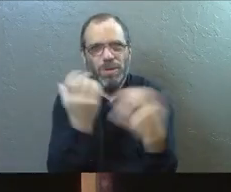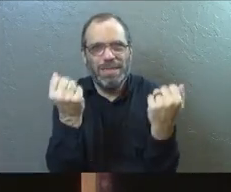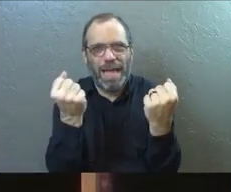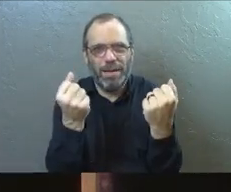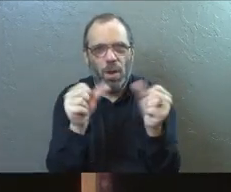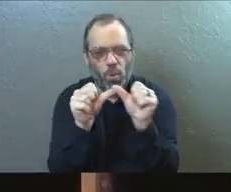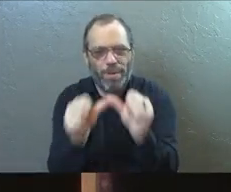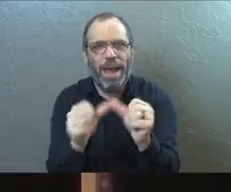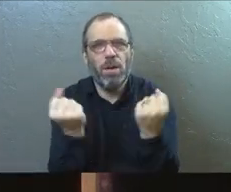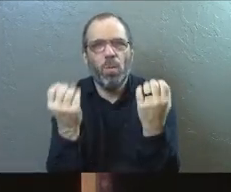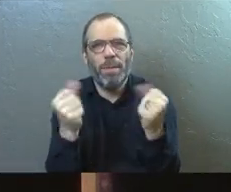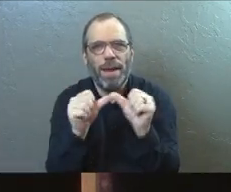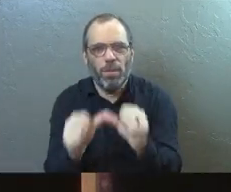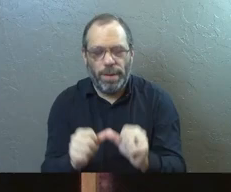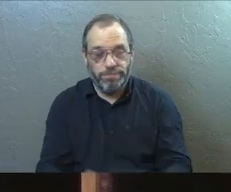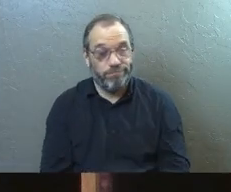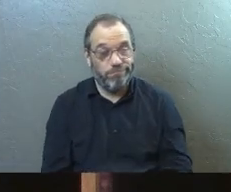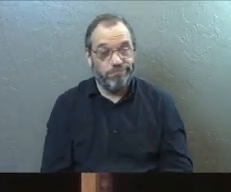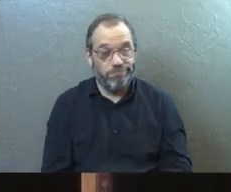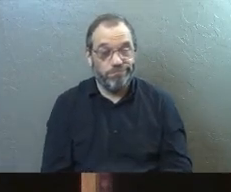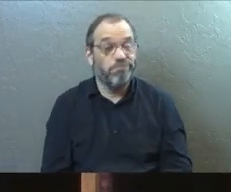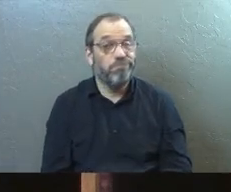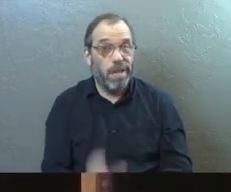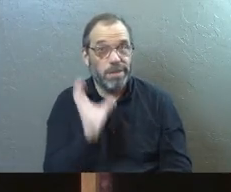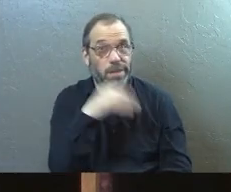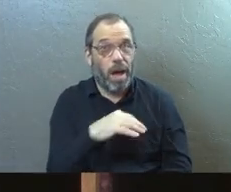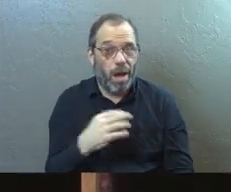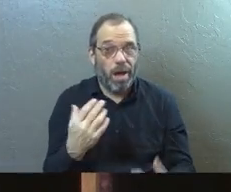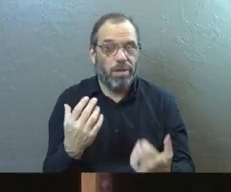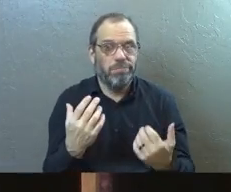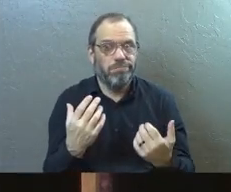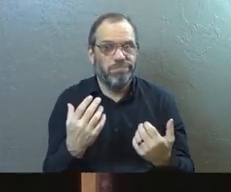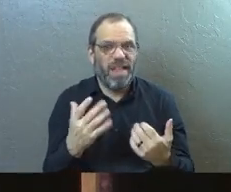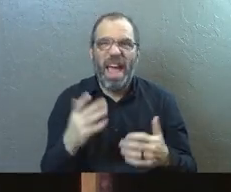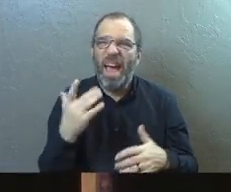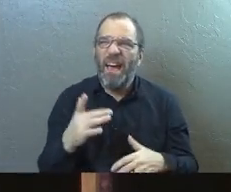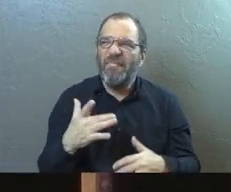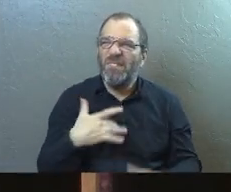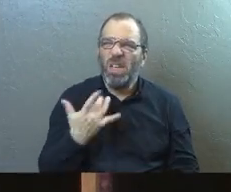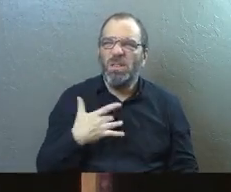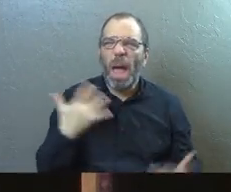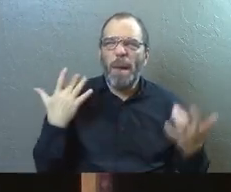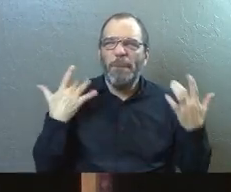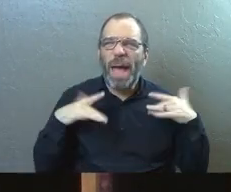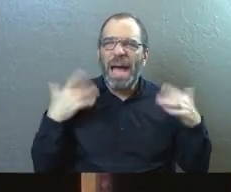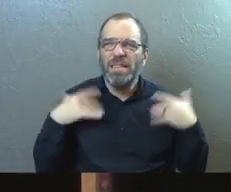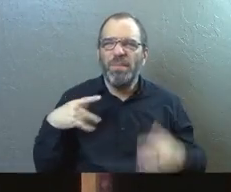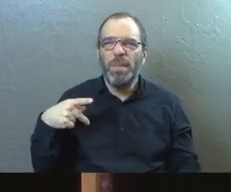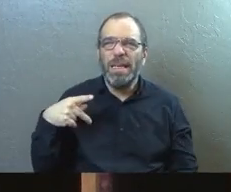Remain. It's an odd choice. It feels passive. Doesn't it feel passive?